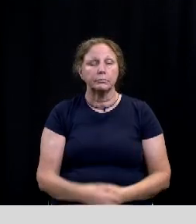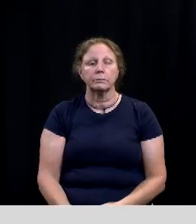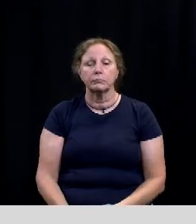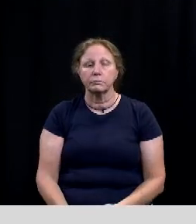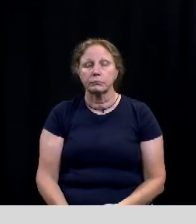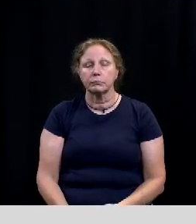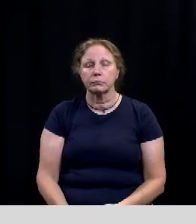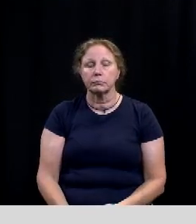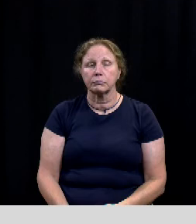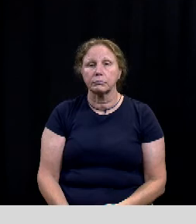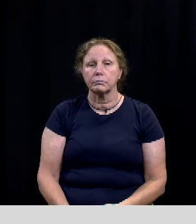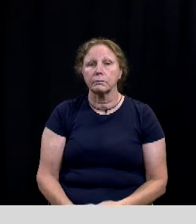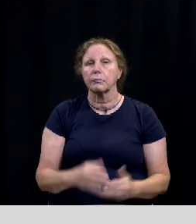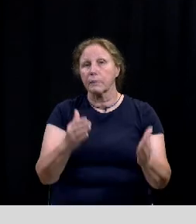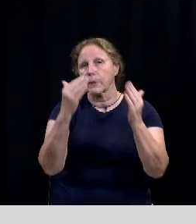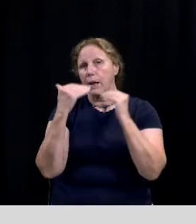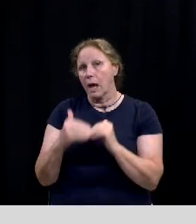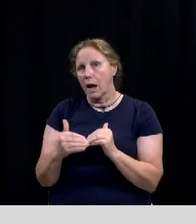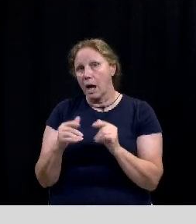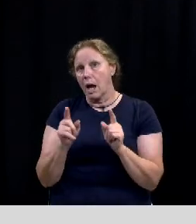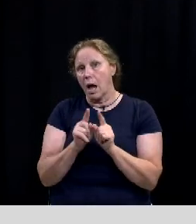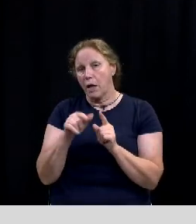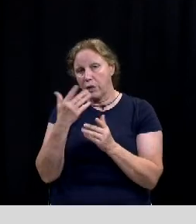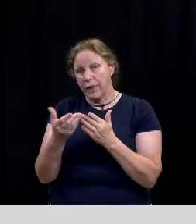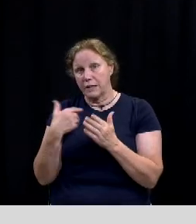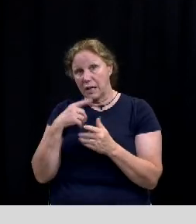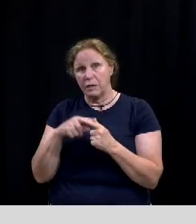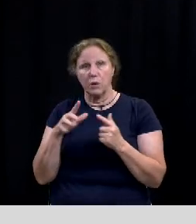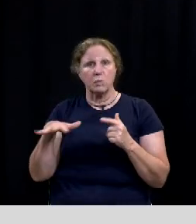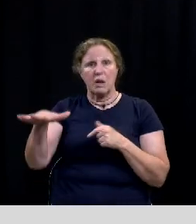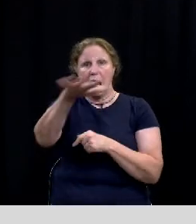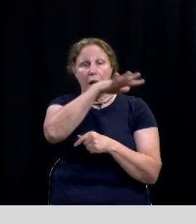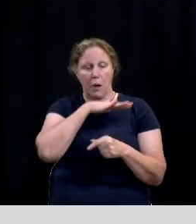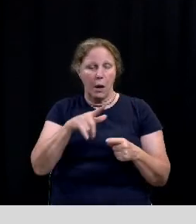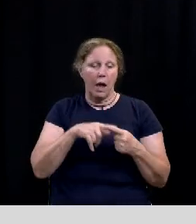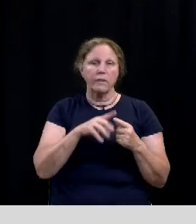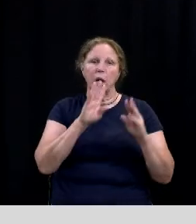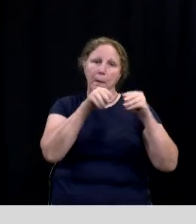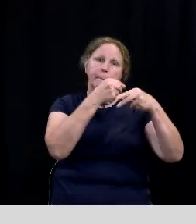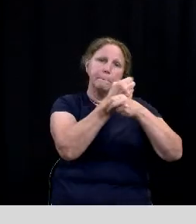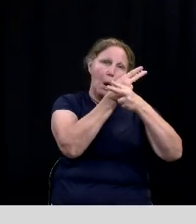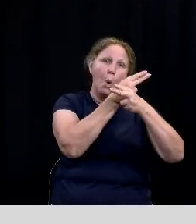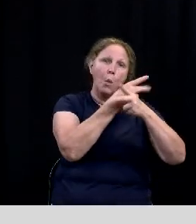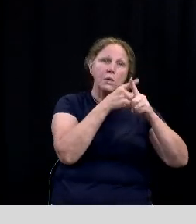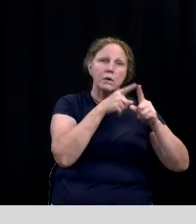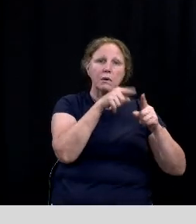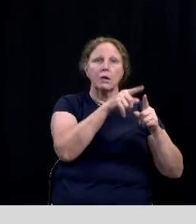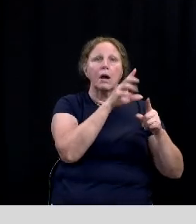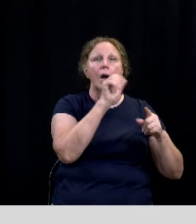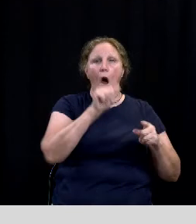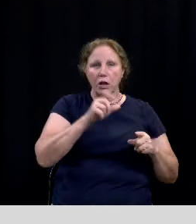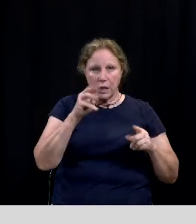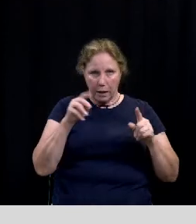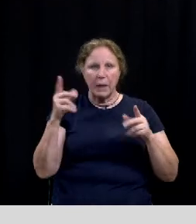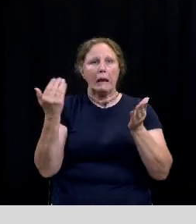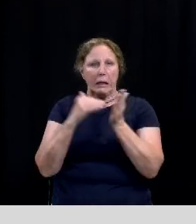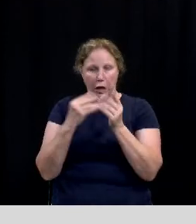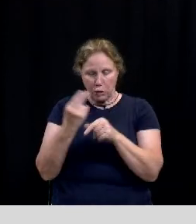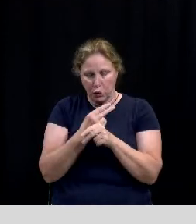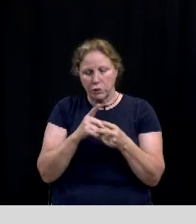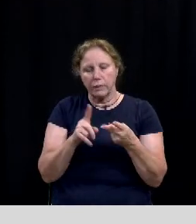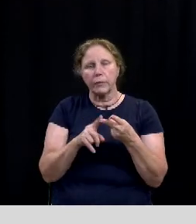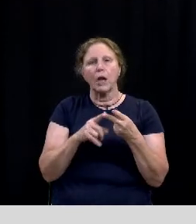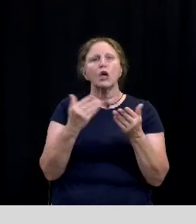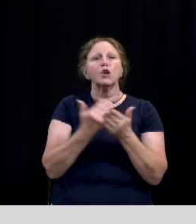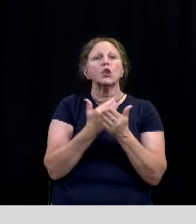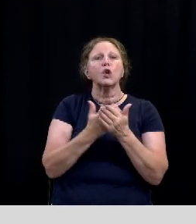uh then some additional elements that'll be kind of throughout downtown we'll have the bows we used last year on austin and elm they'll be deployed again we're working on some